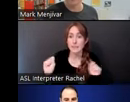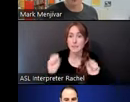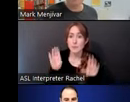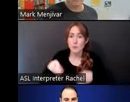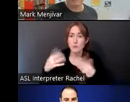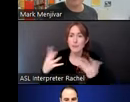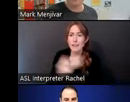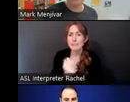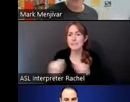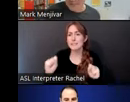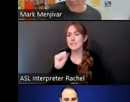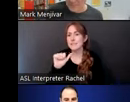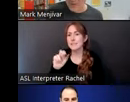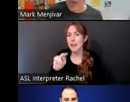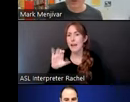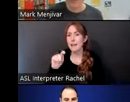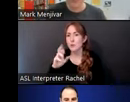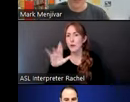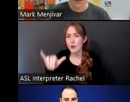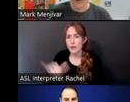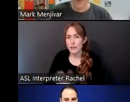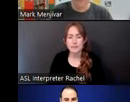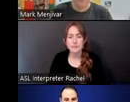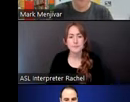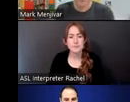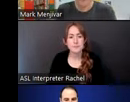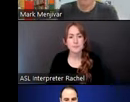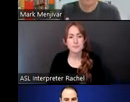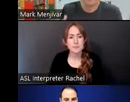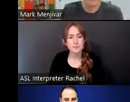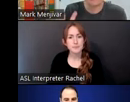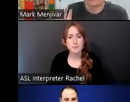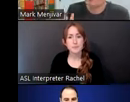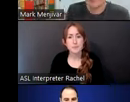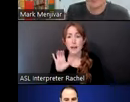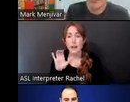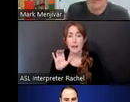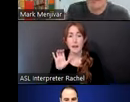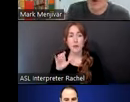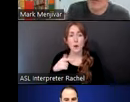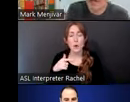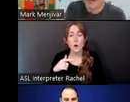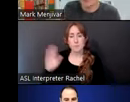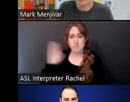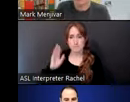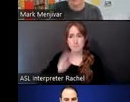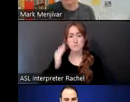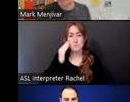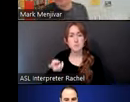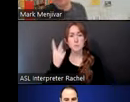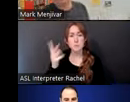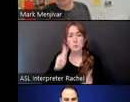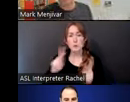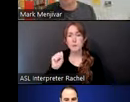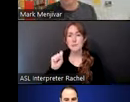for a long time, I had known that in San Antonio, two people lived here, Stacey Merck and Jack Elder. And